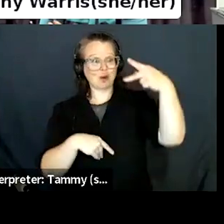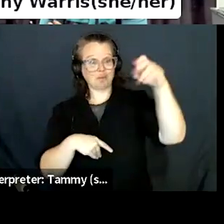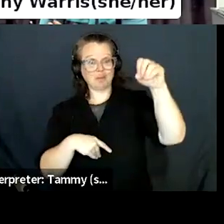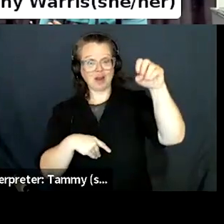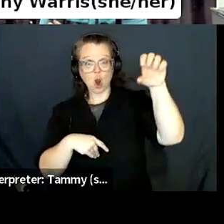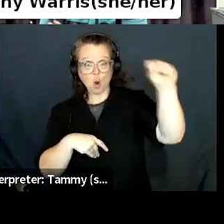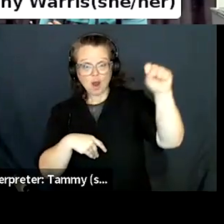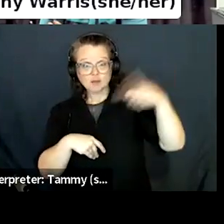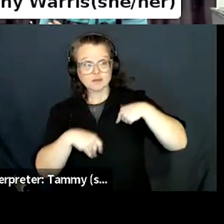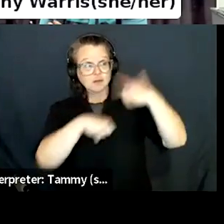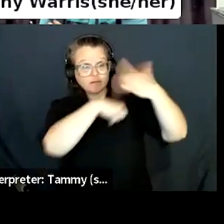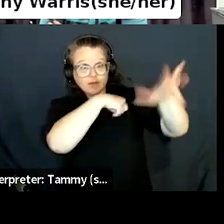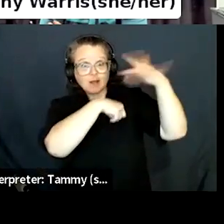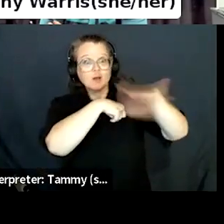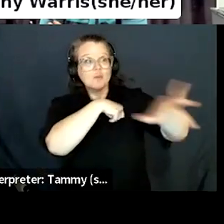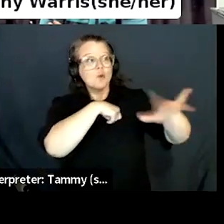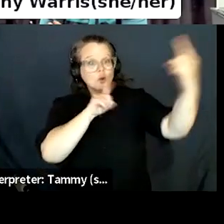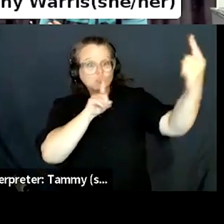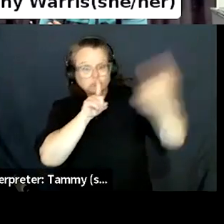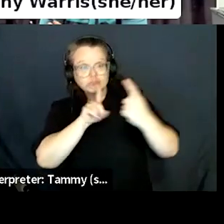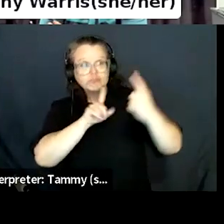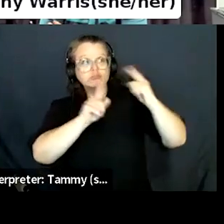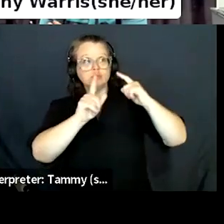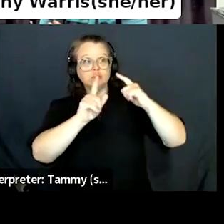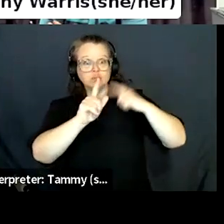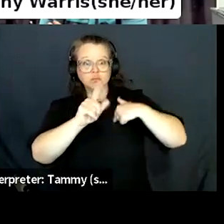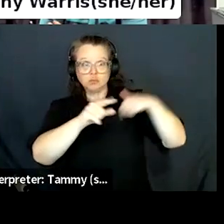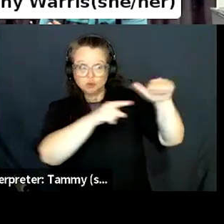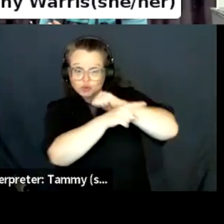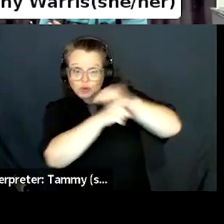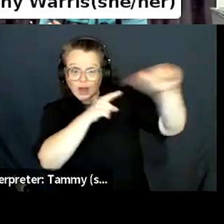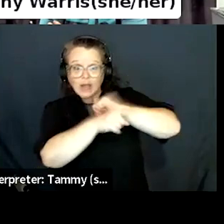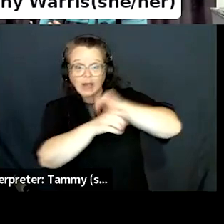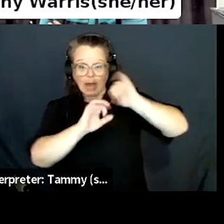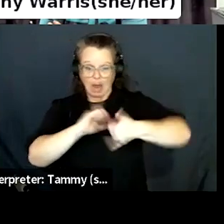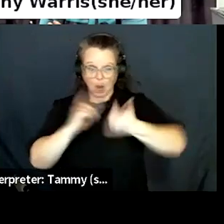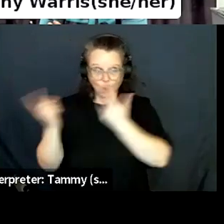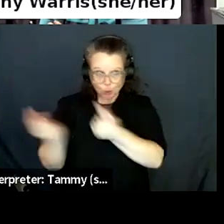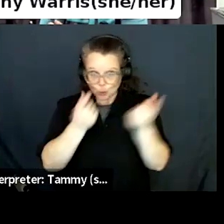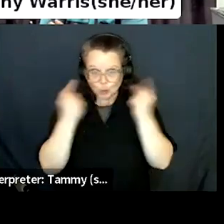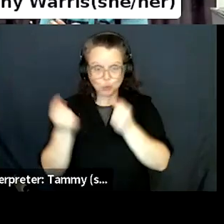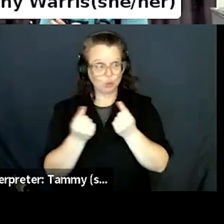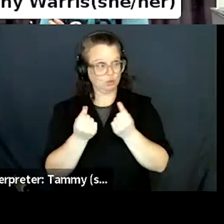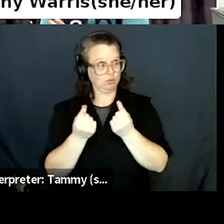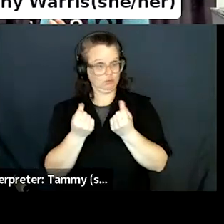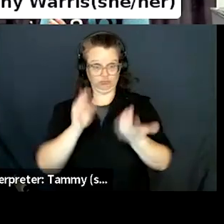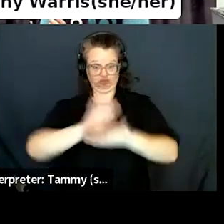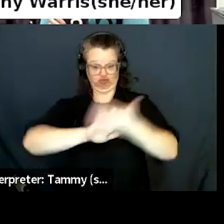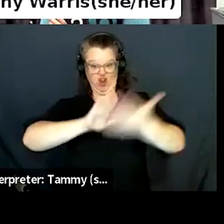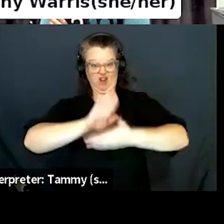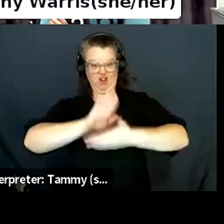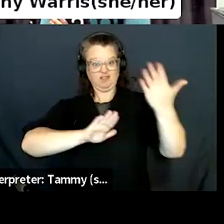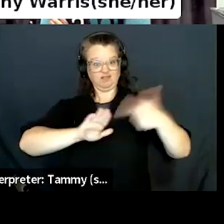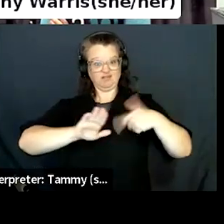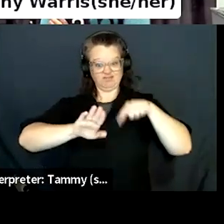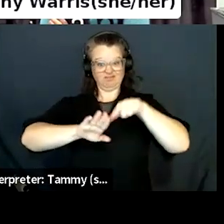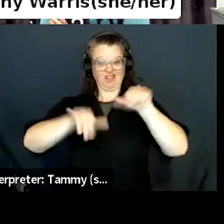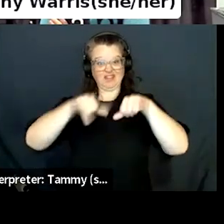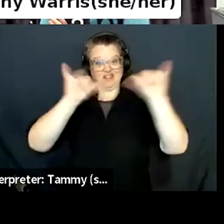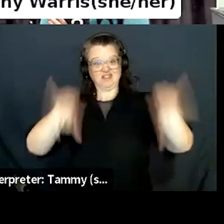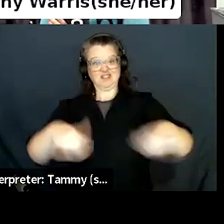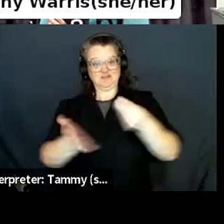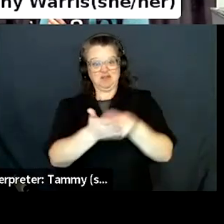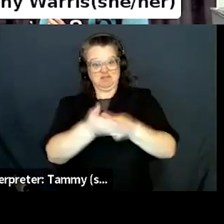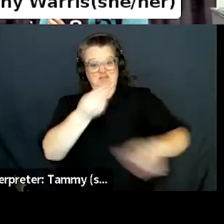uh, it would be great to see book manager get serious about killing that backlog. Um, but in absence of